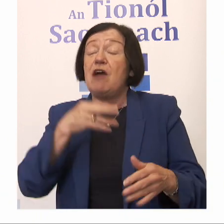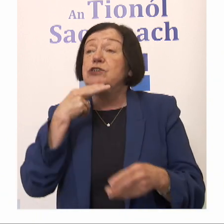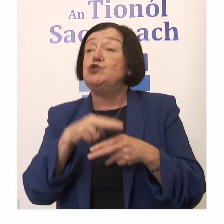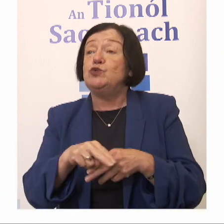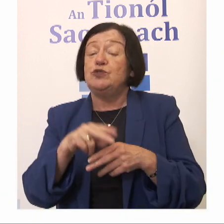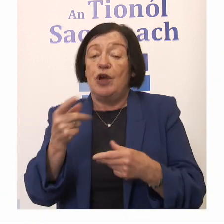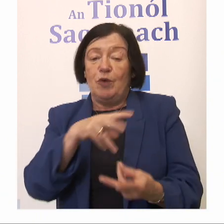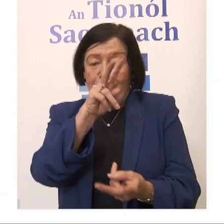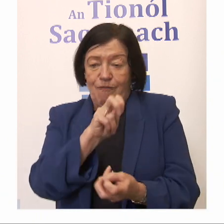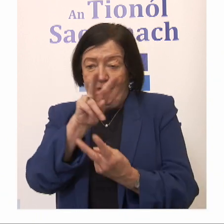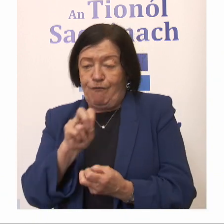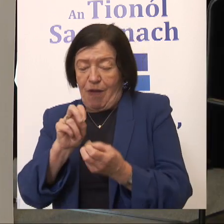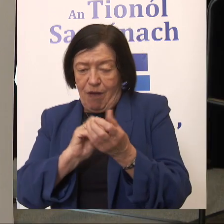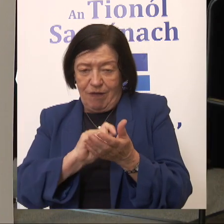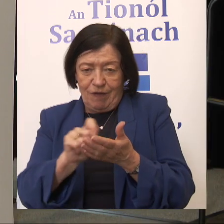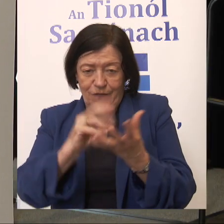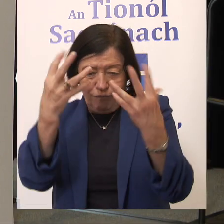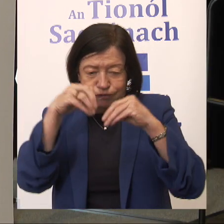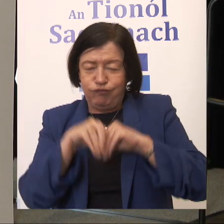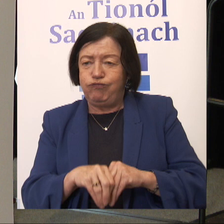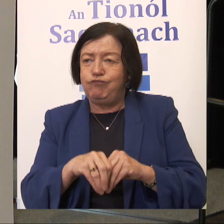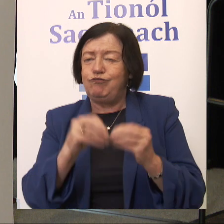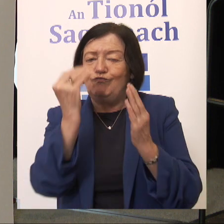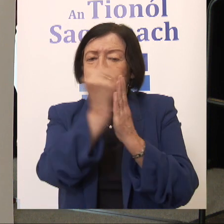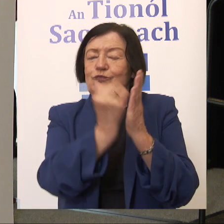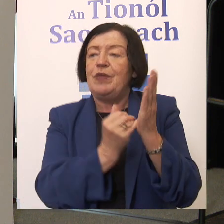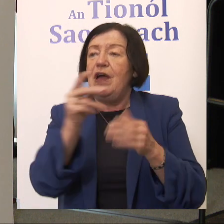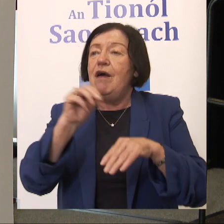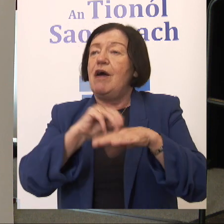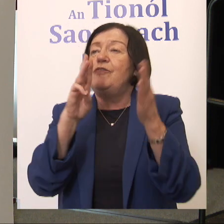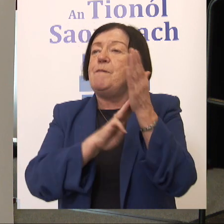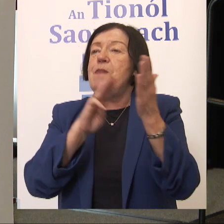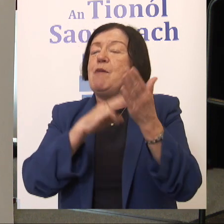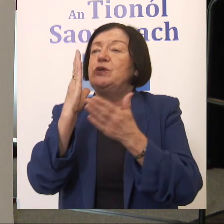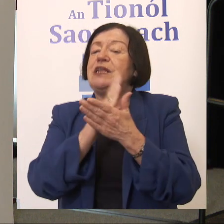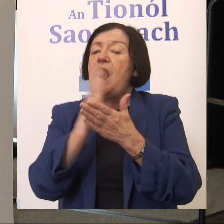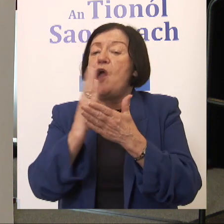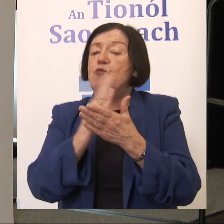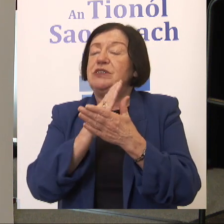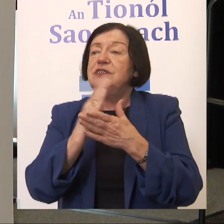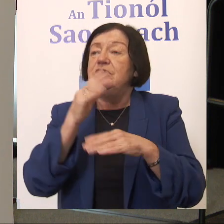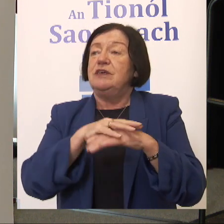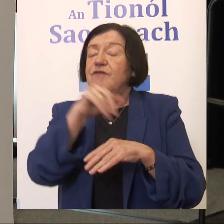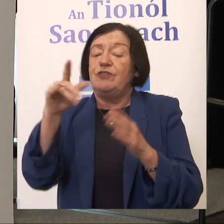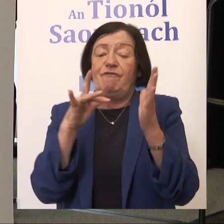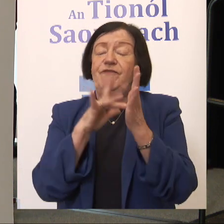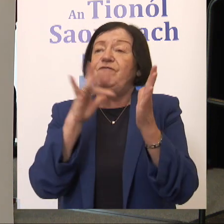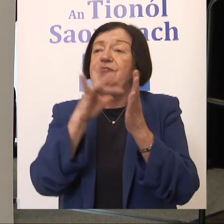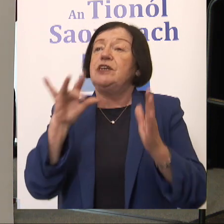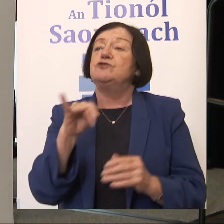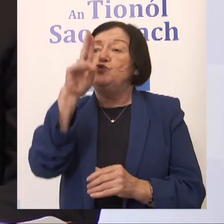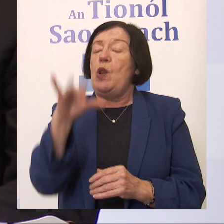That will be done over the next week or so. And we'll have that on the members library only for the 15th of